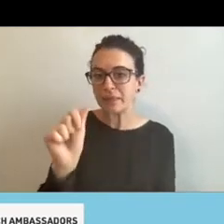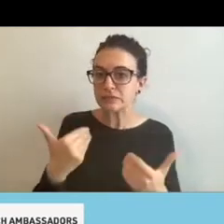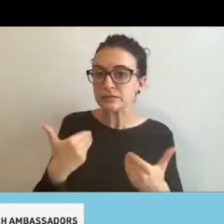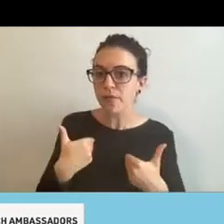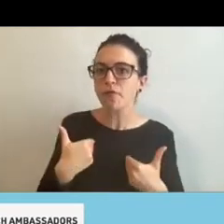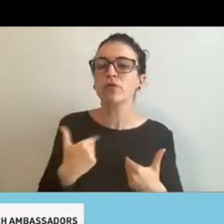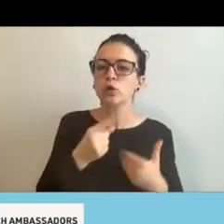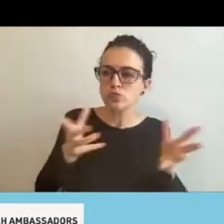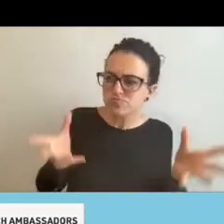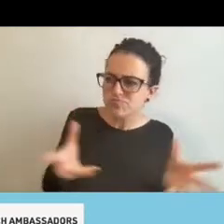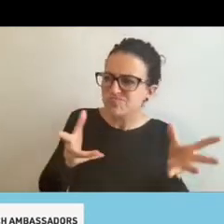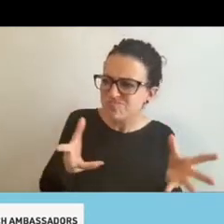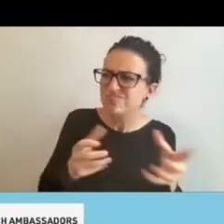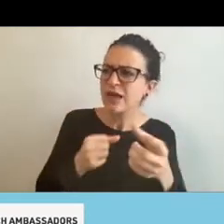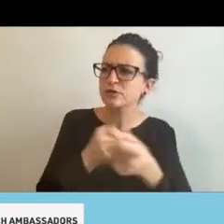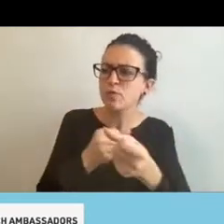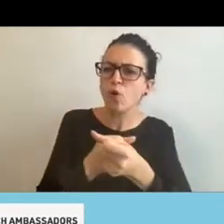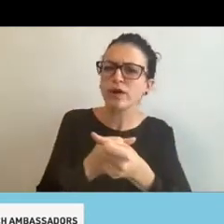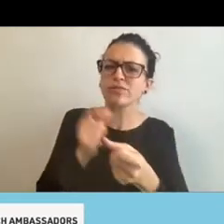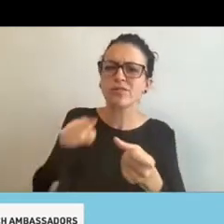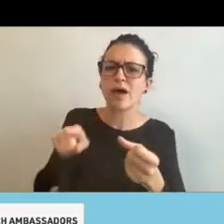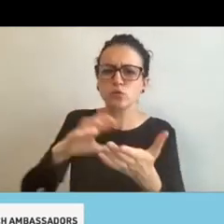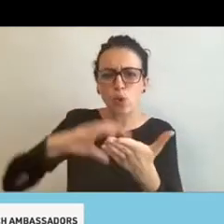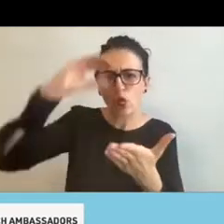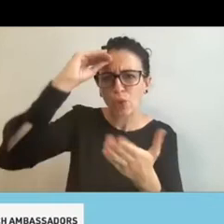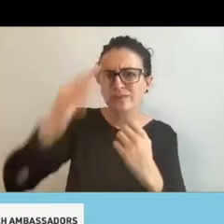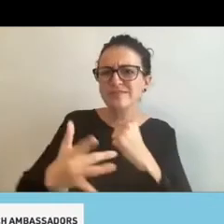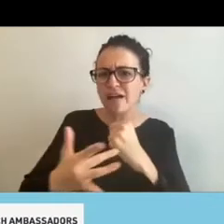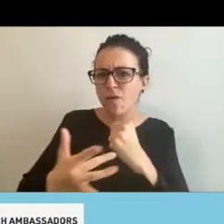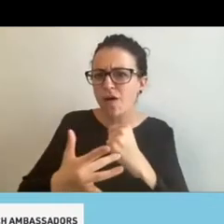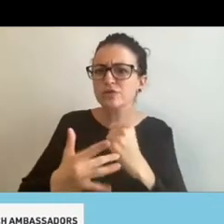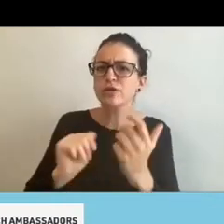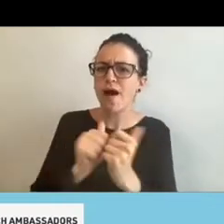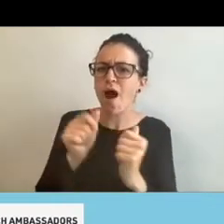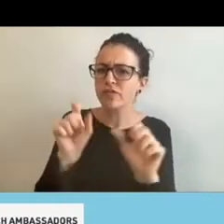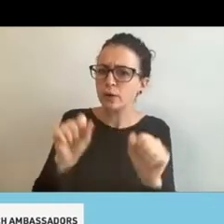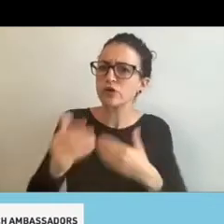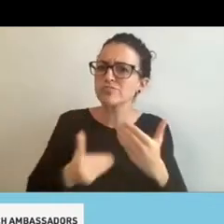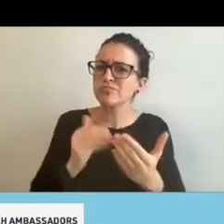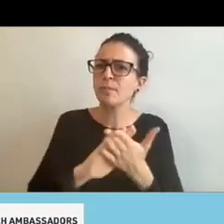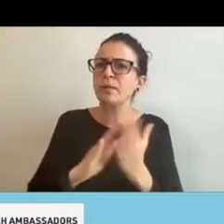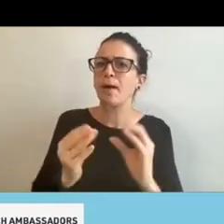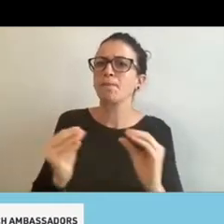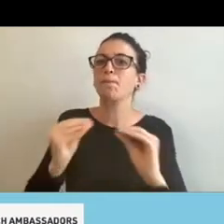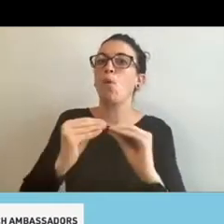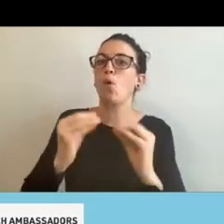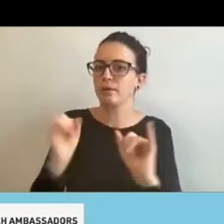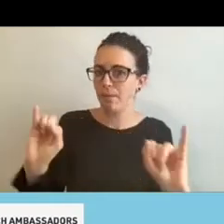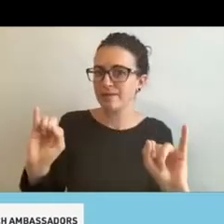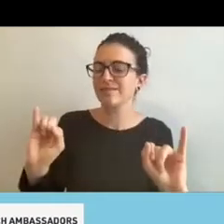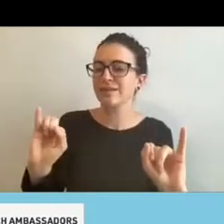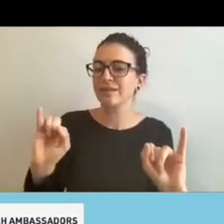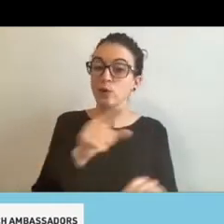at least try to learn more about technology and how it can help them, you know, become more independent. Cause you guys were great, uh,